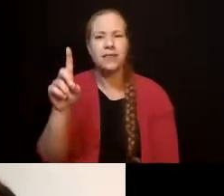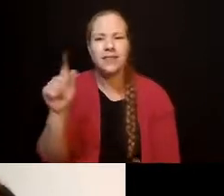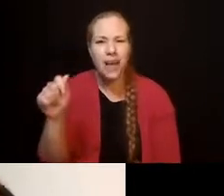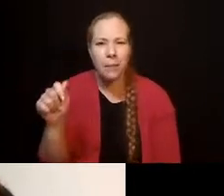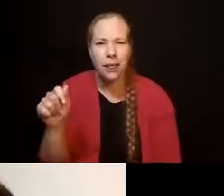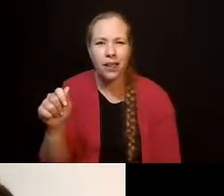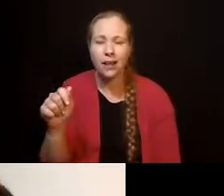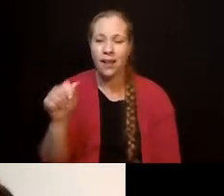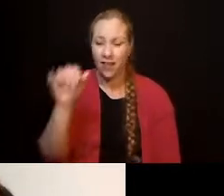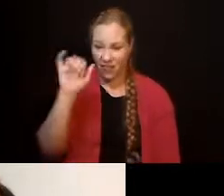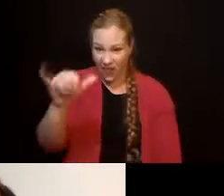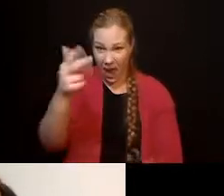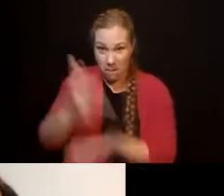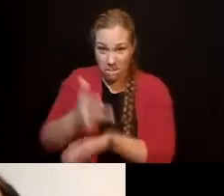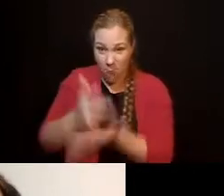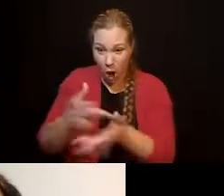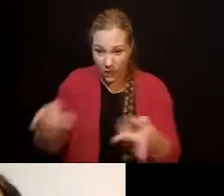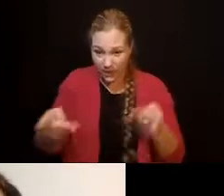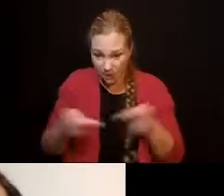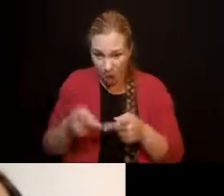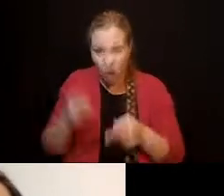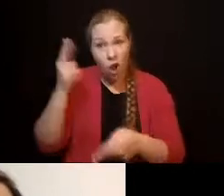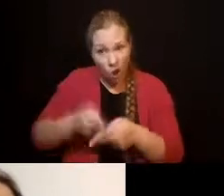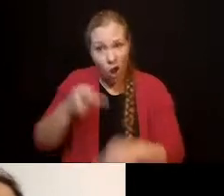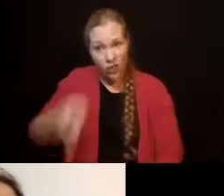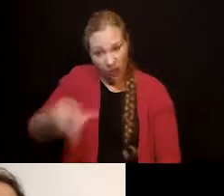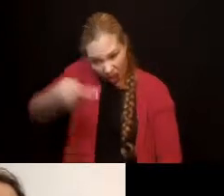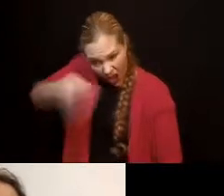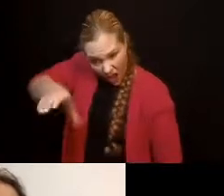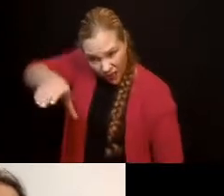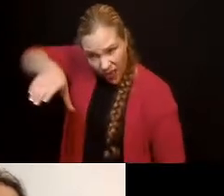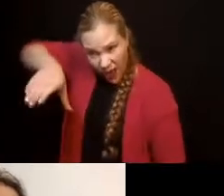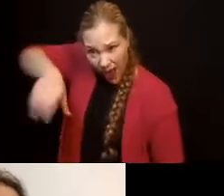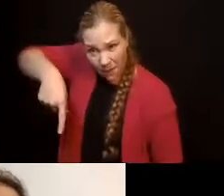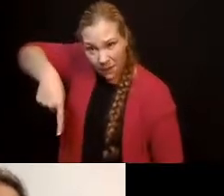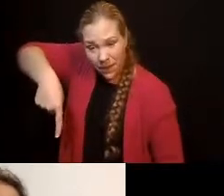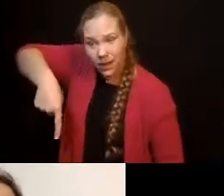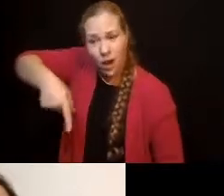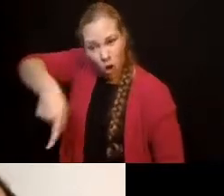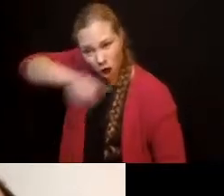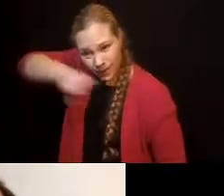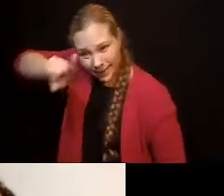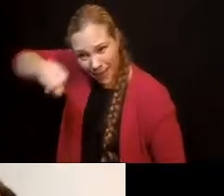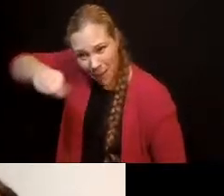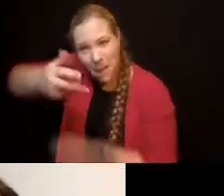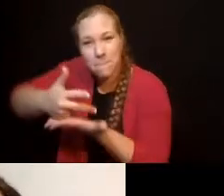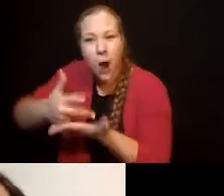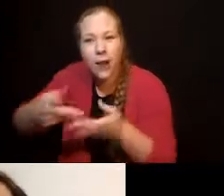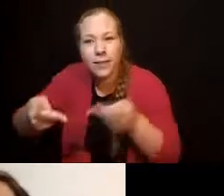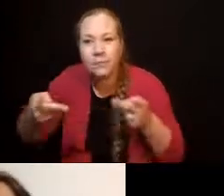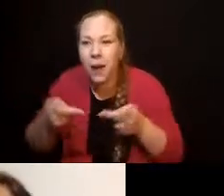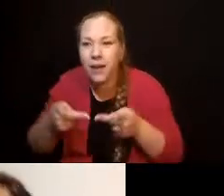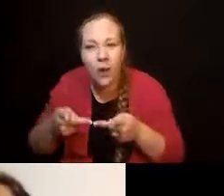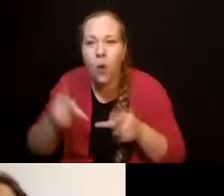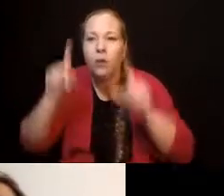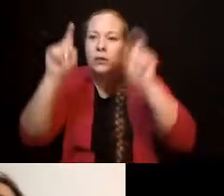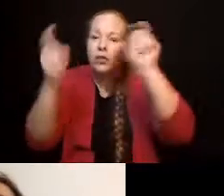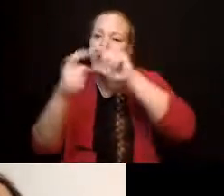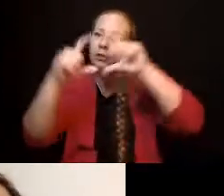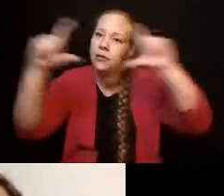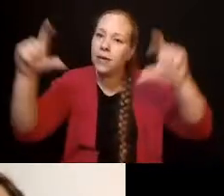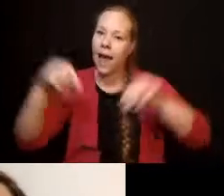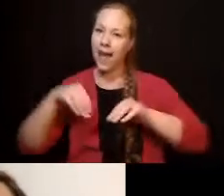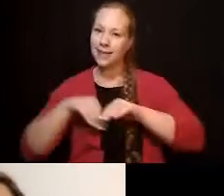parking spot is accessible. And so, systematically, our state has been changing all of the parking signs